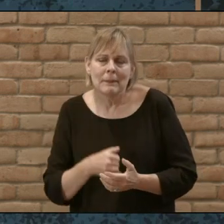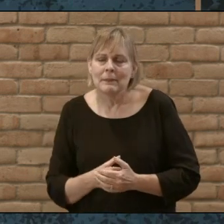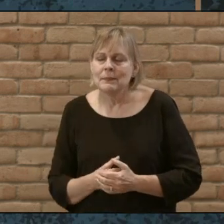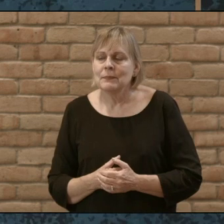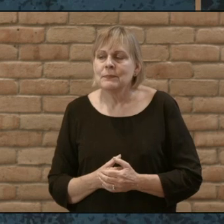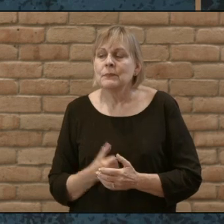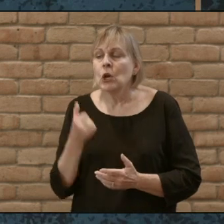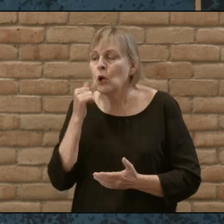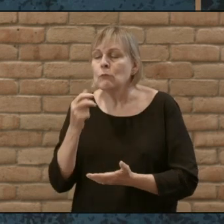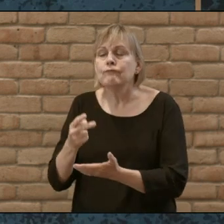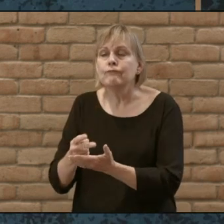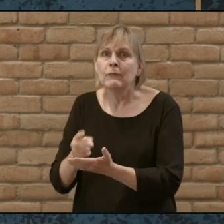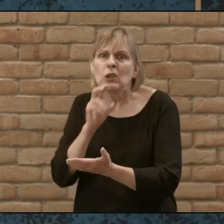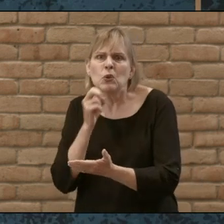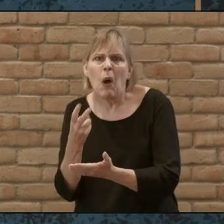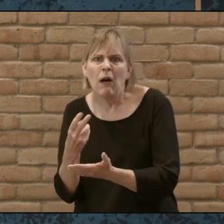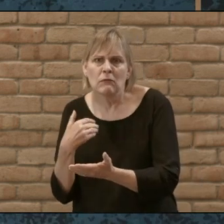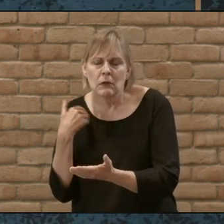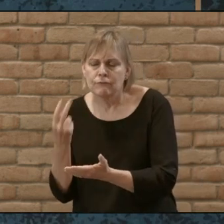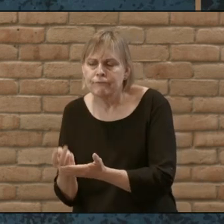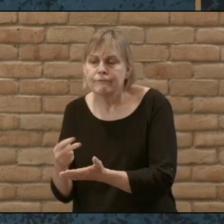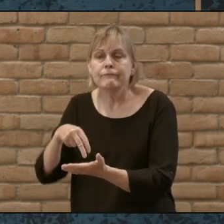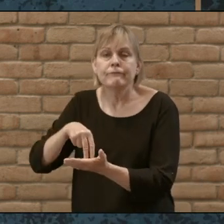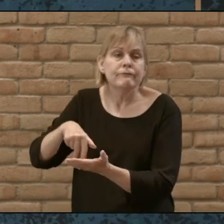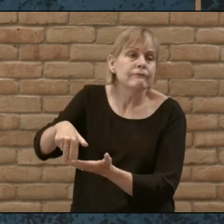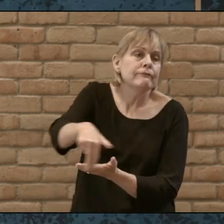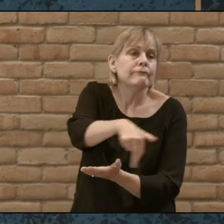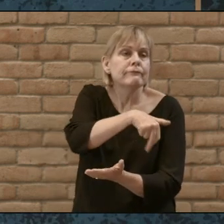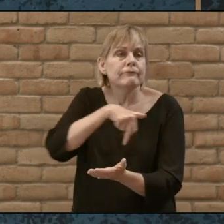and the girl who was 12 years old immediately stood up and walked